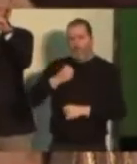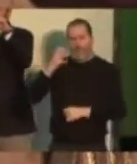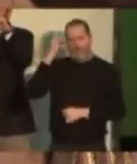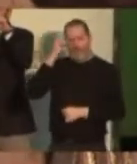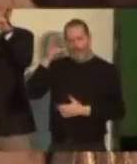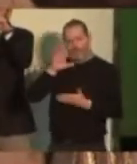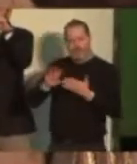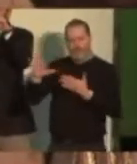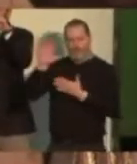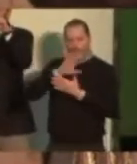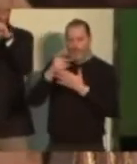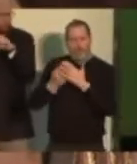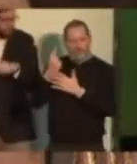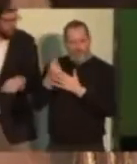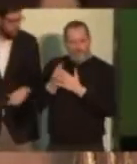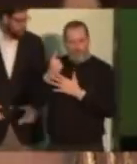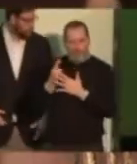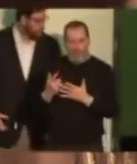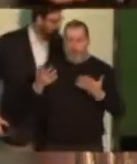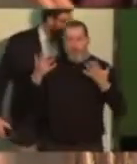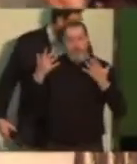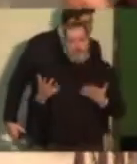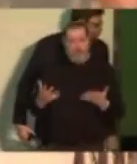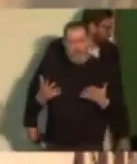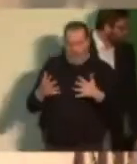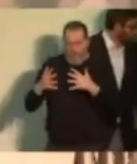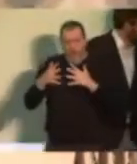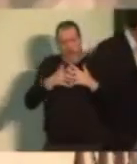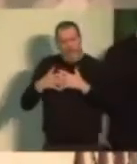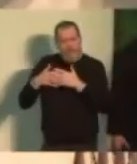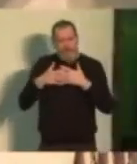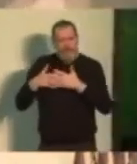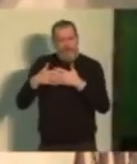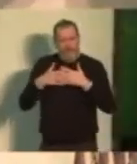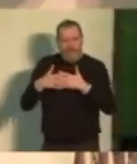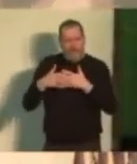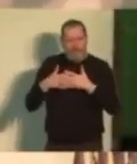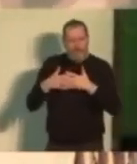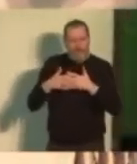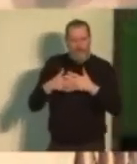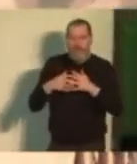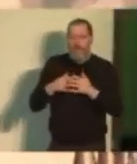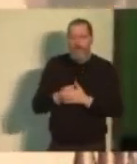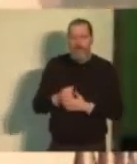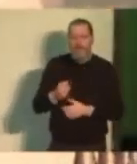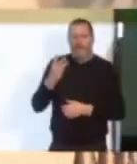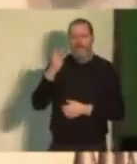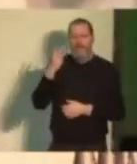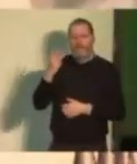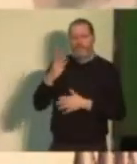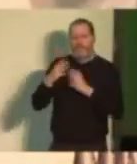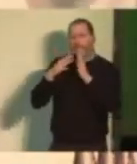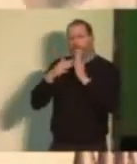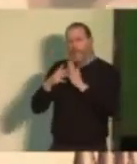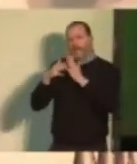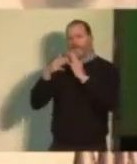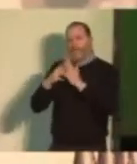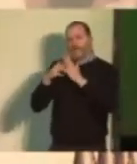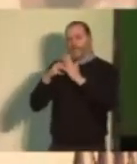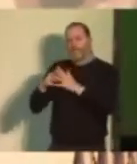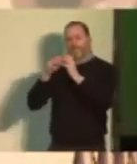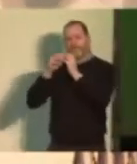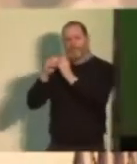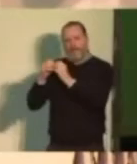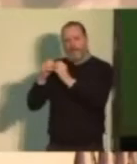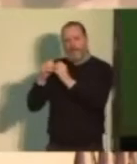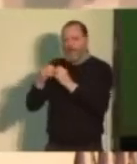Today in America, you have three multi-billionaires who own more